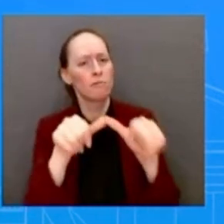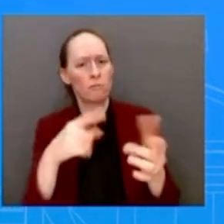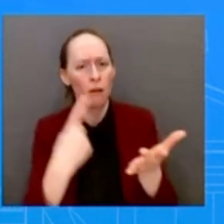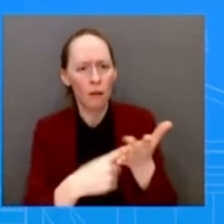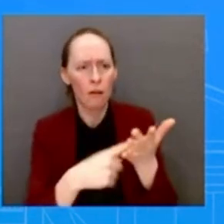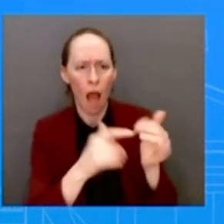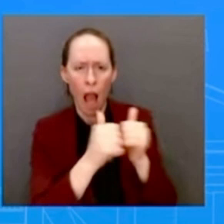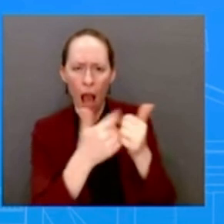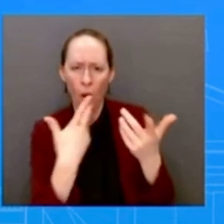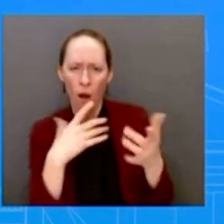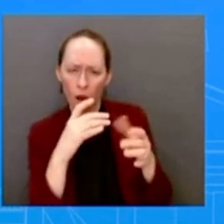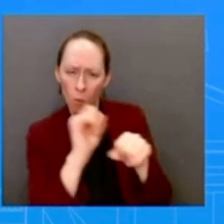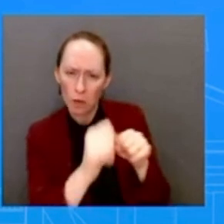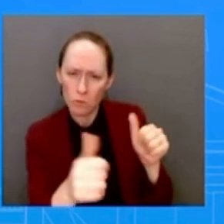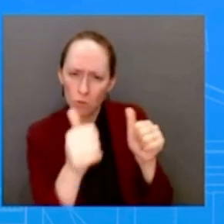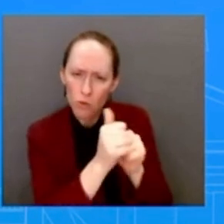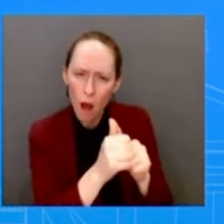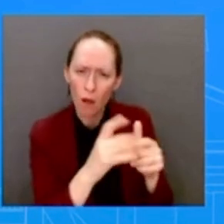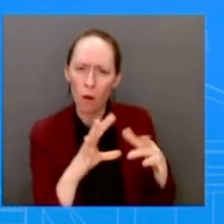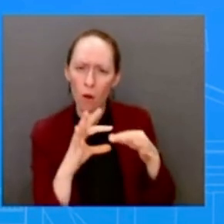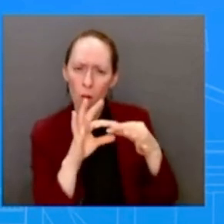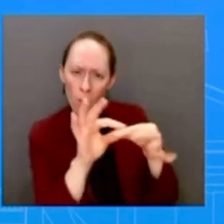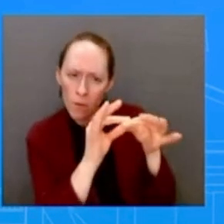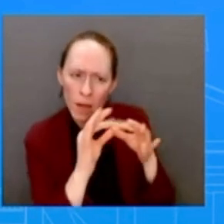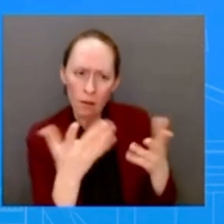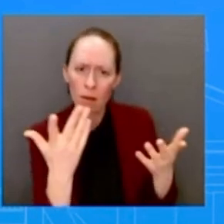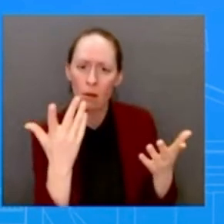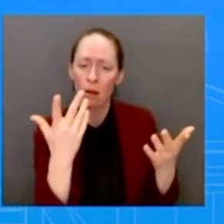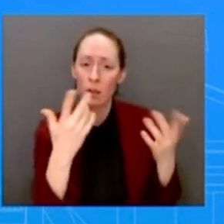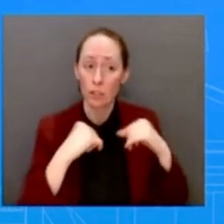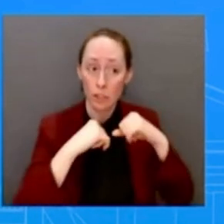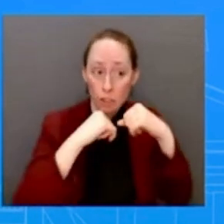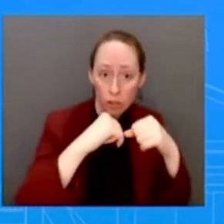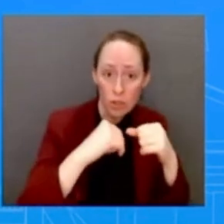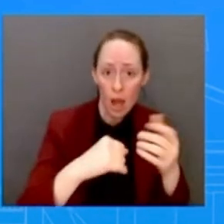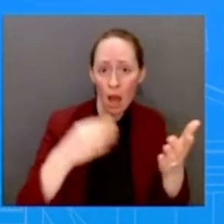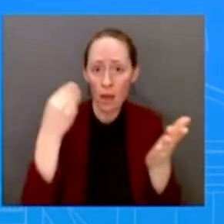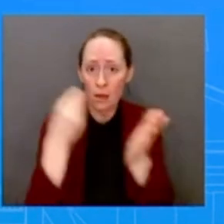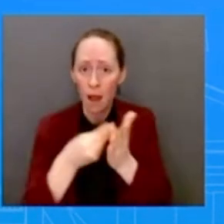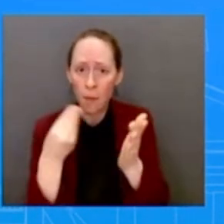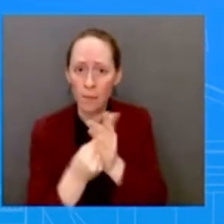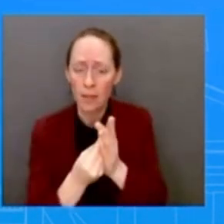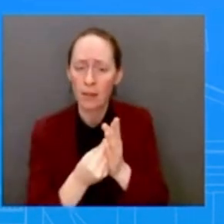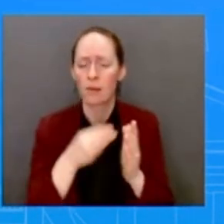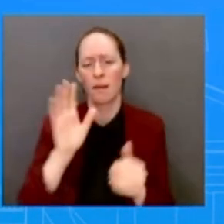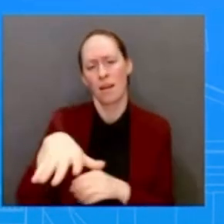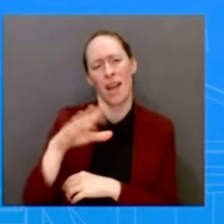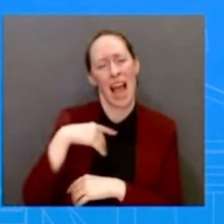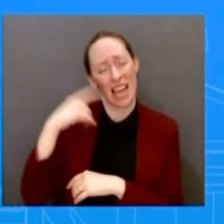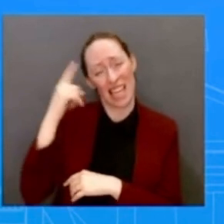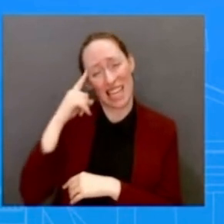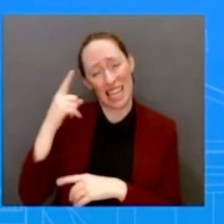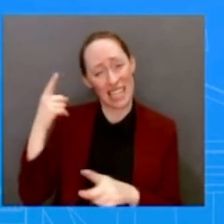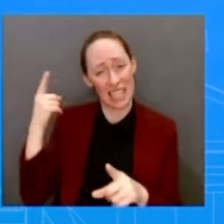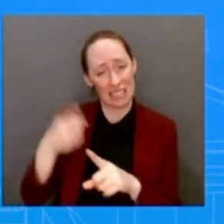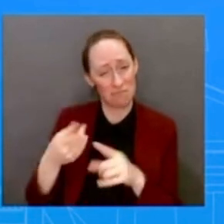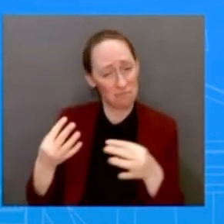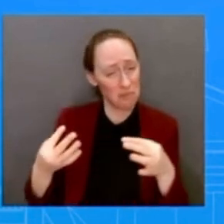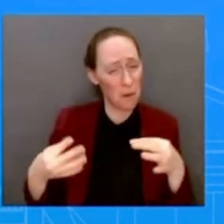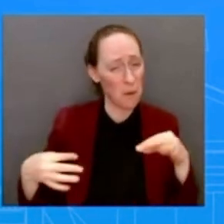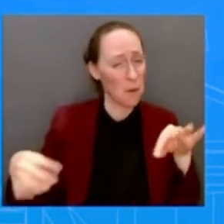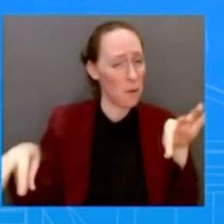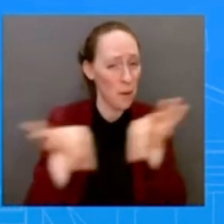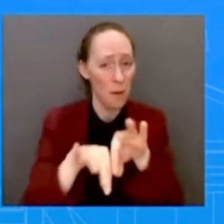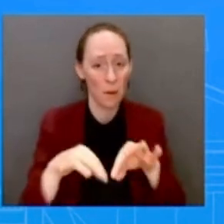economic issues. And at the forefront of this meeting that they're going to have, this bilat that they'll have pretty soon, it will